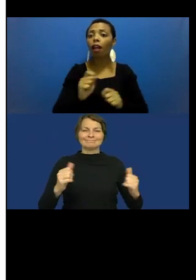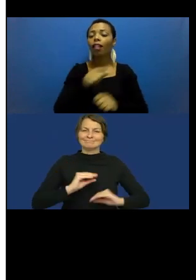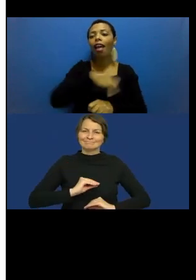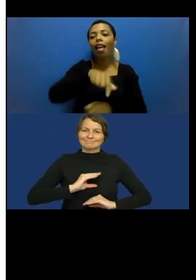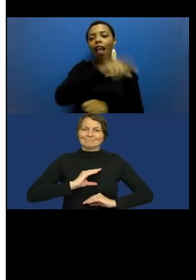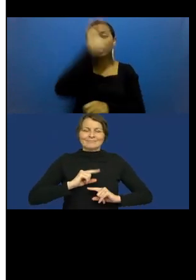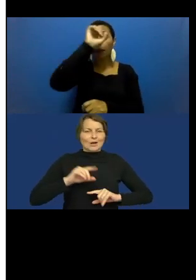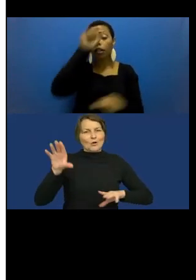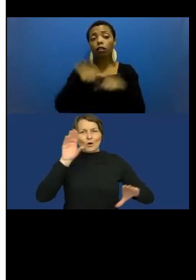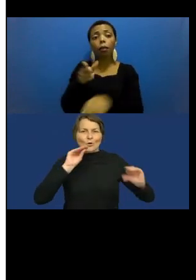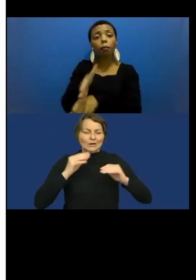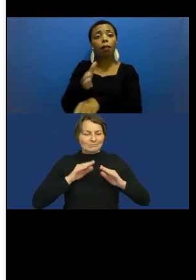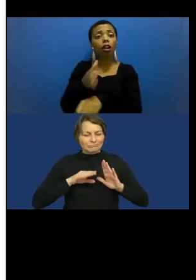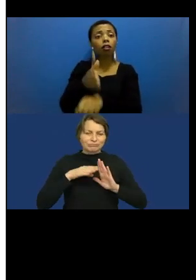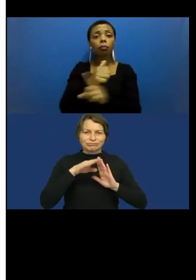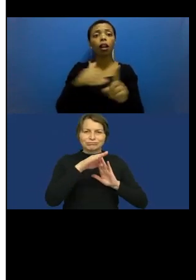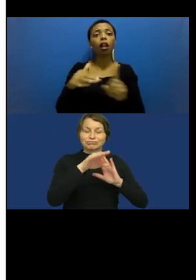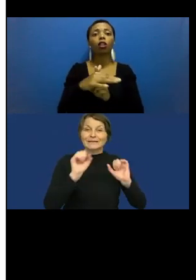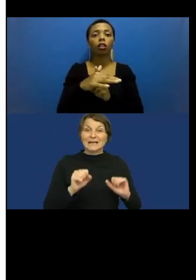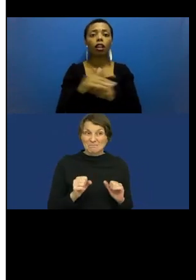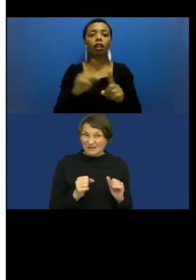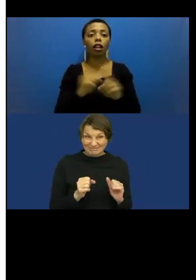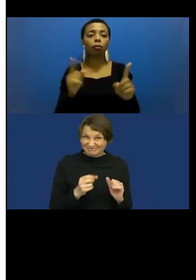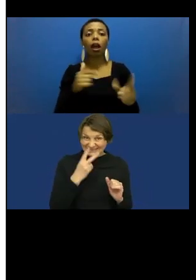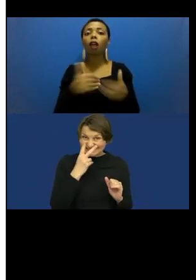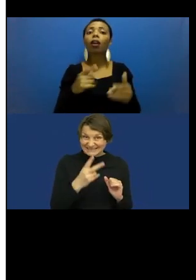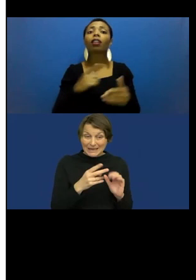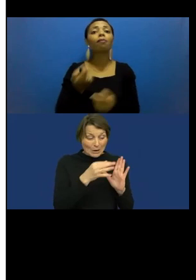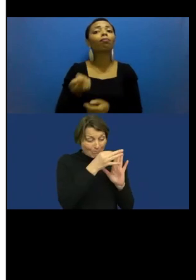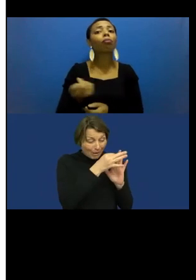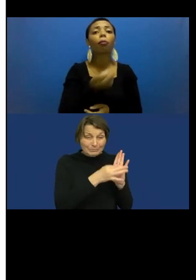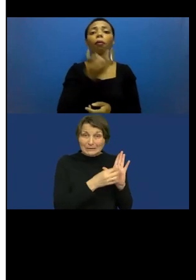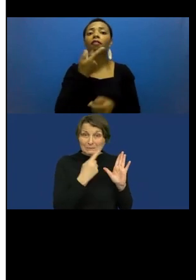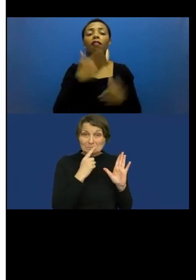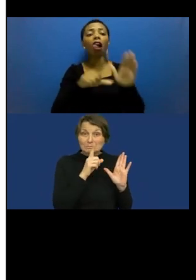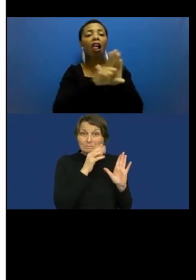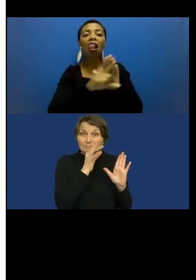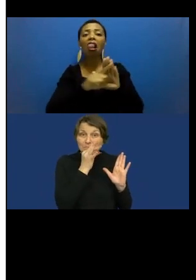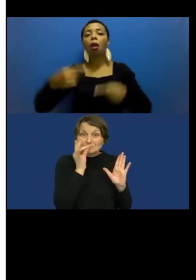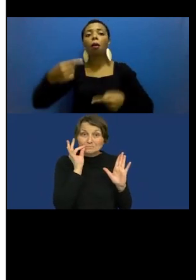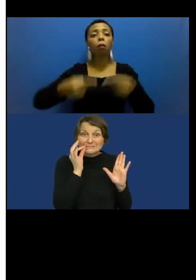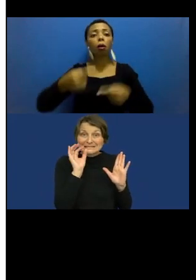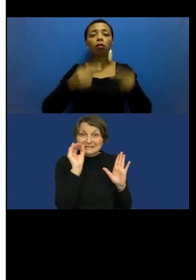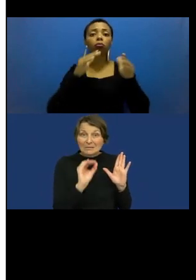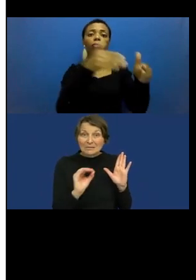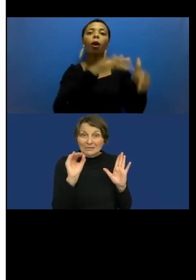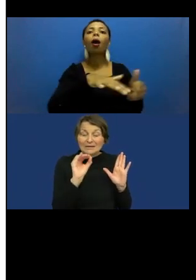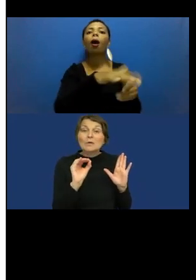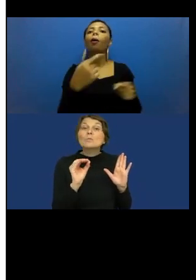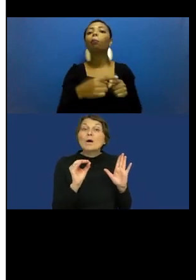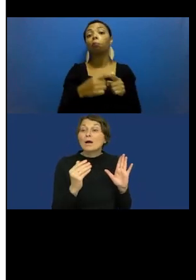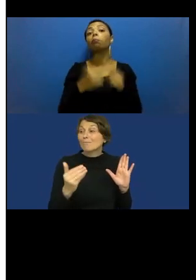However, it is rarely if ever recognised in law and policy, in part because it has not previously been possible.